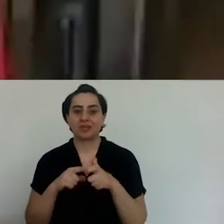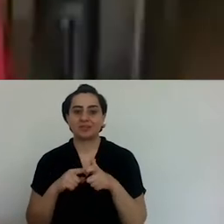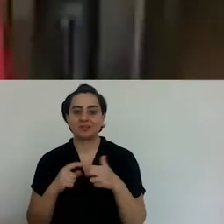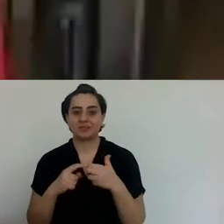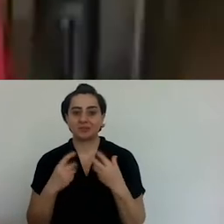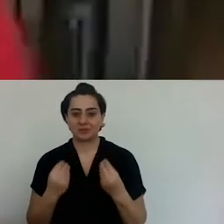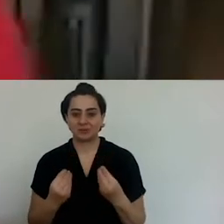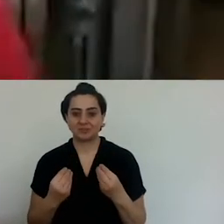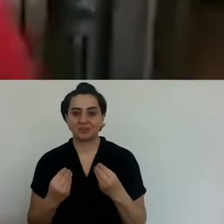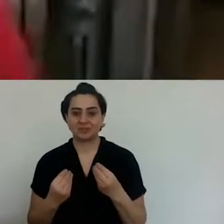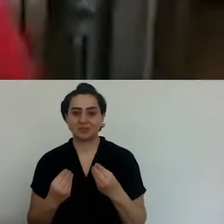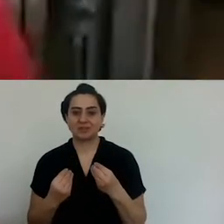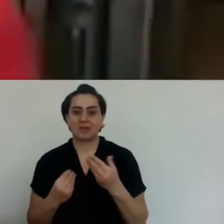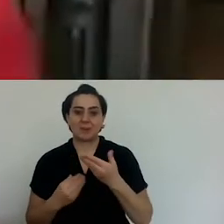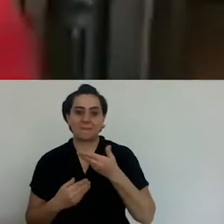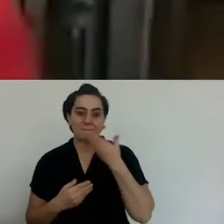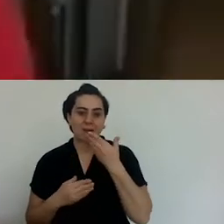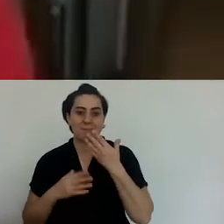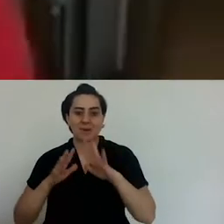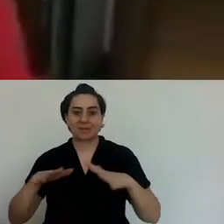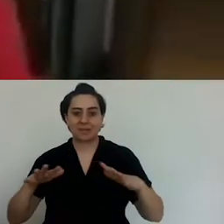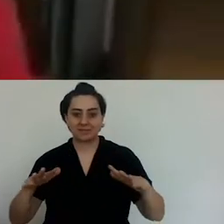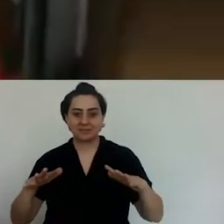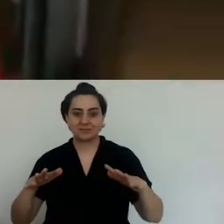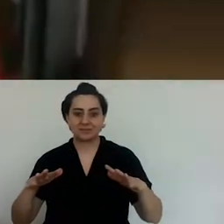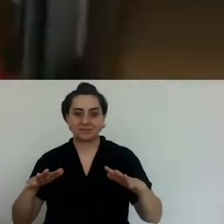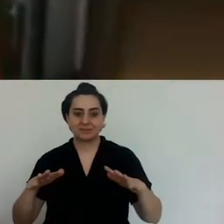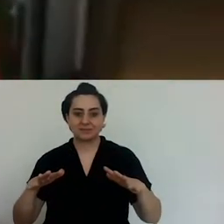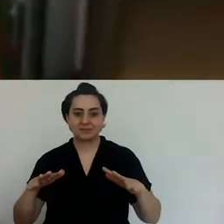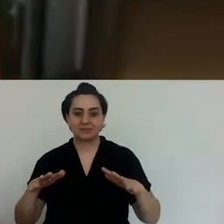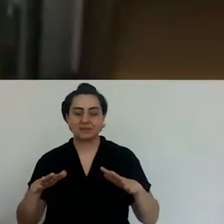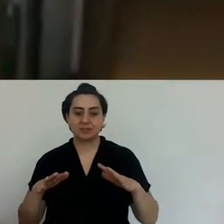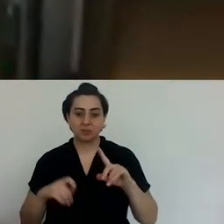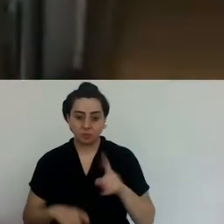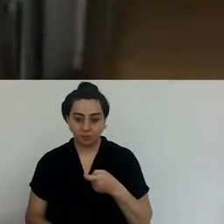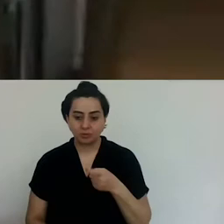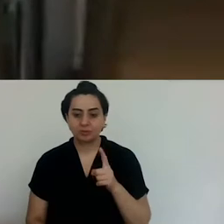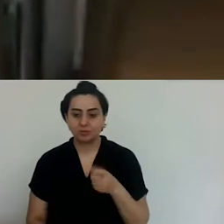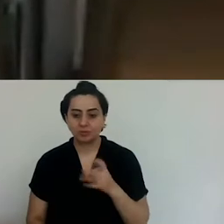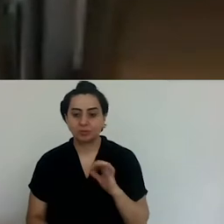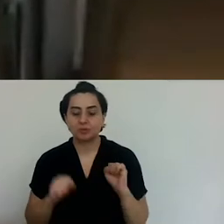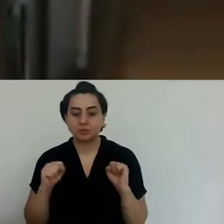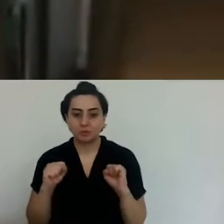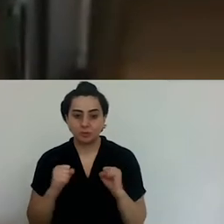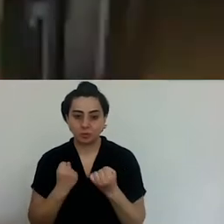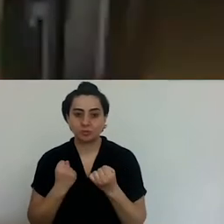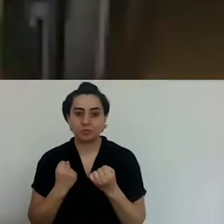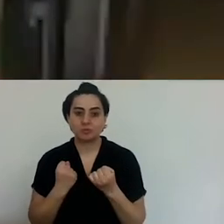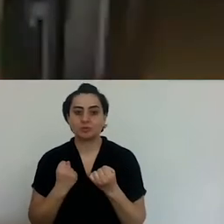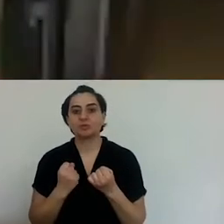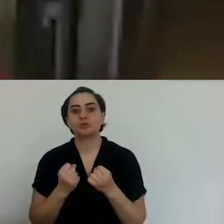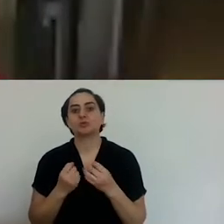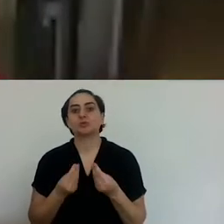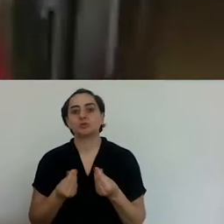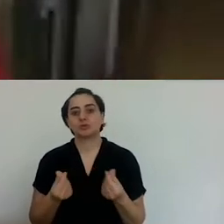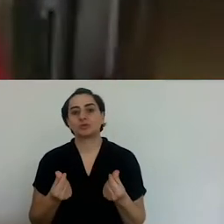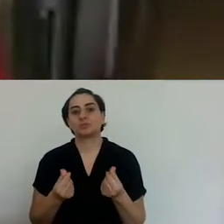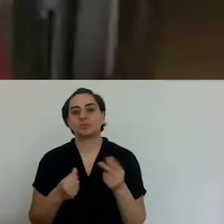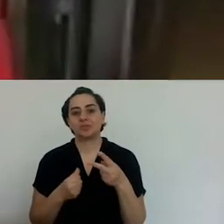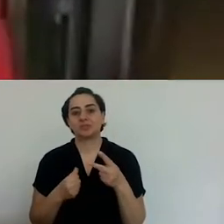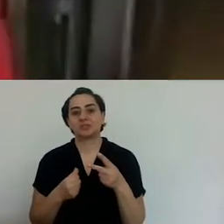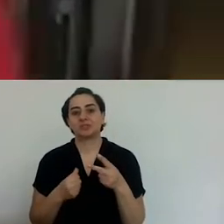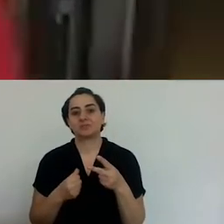Sofrenis olsun, will cook those while in September, you'll find